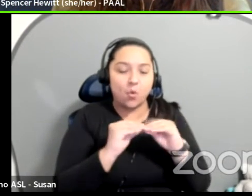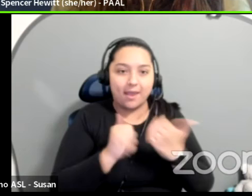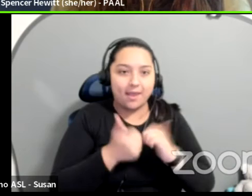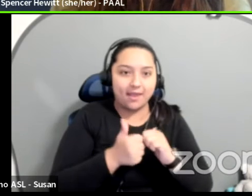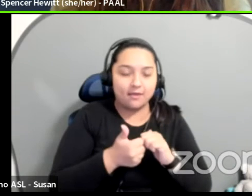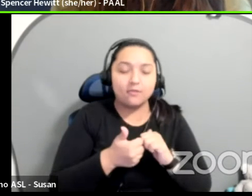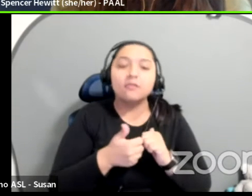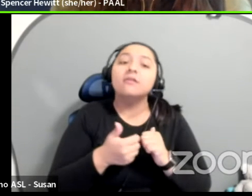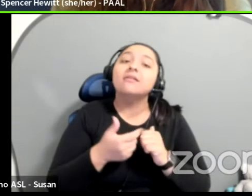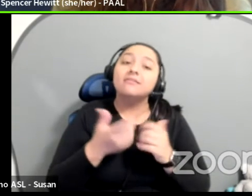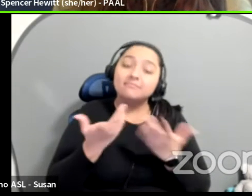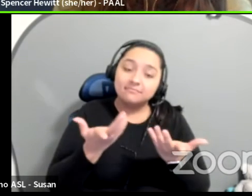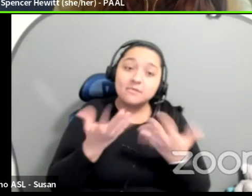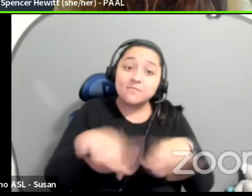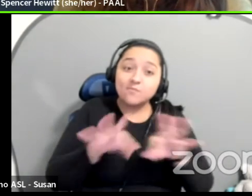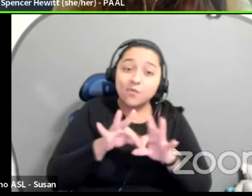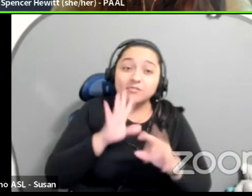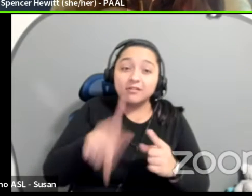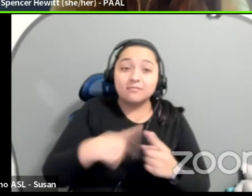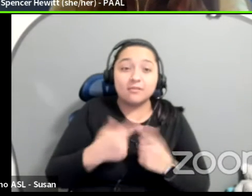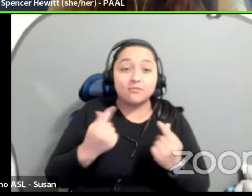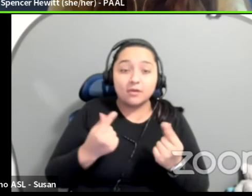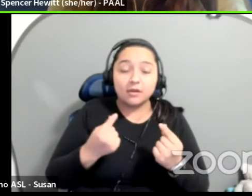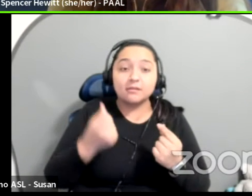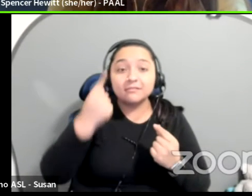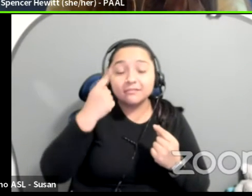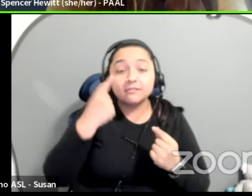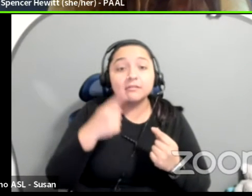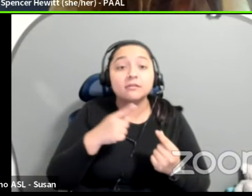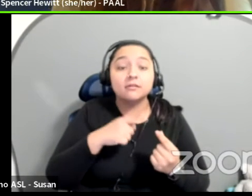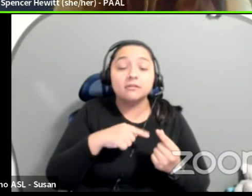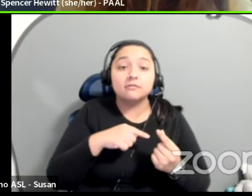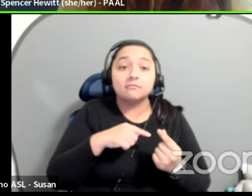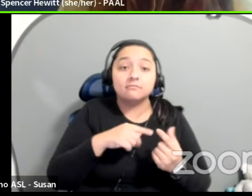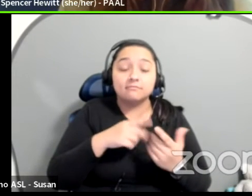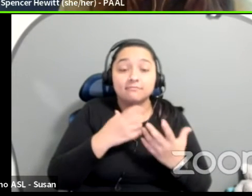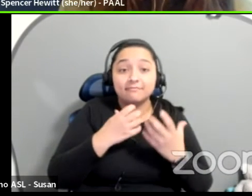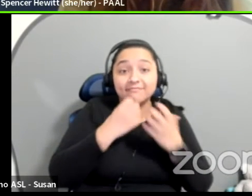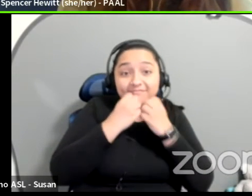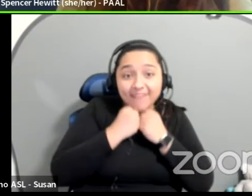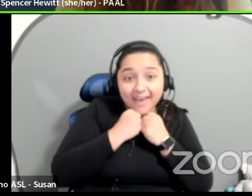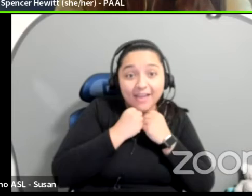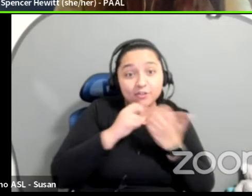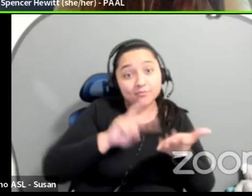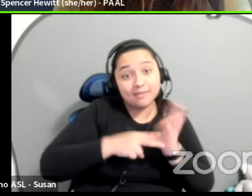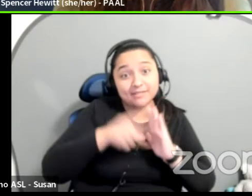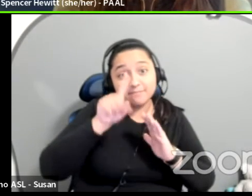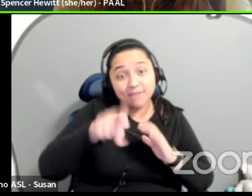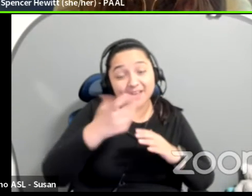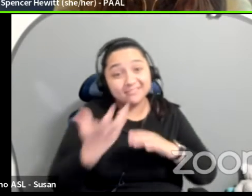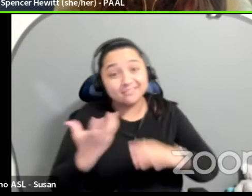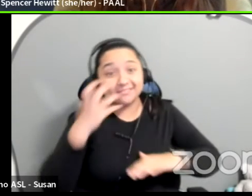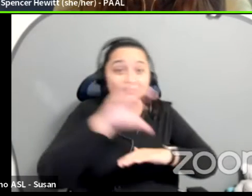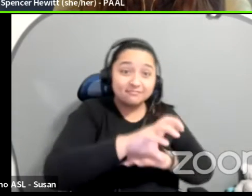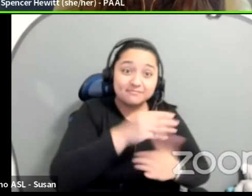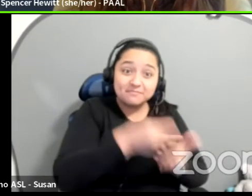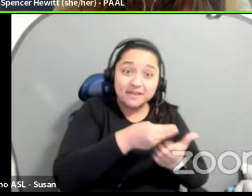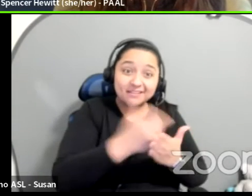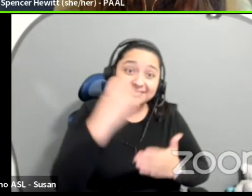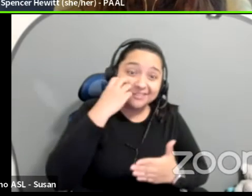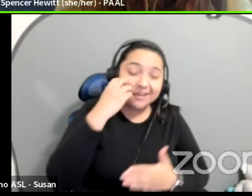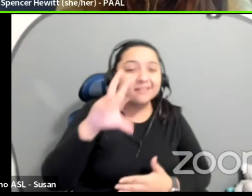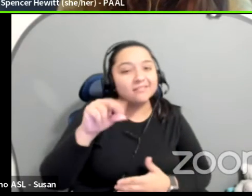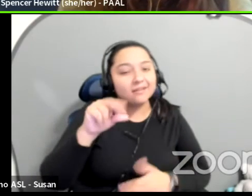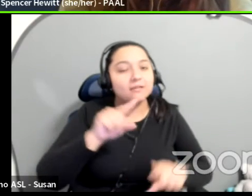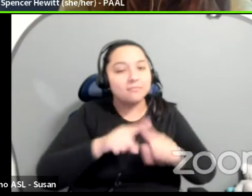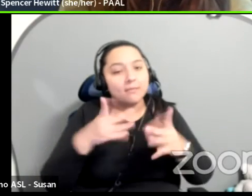is that valuation does not always equal a large amount. Being public about your caregiver support, creating a work culture that is supportive